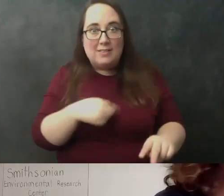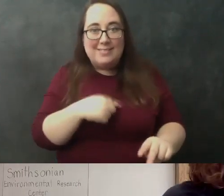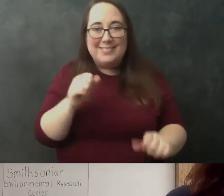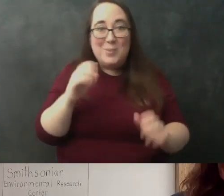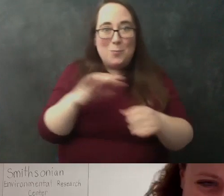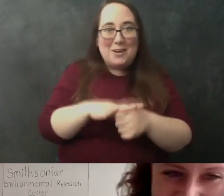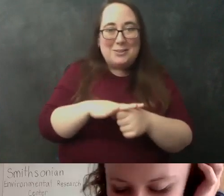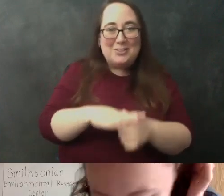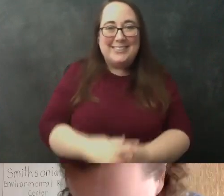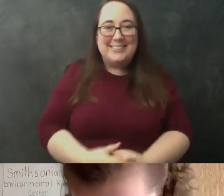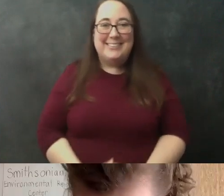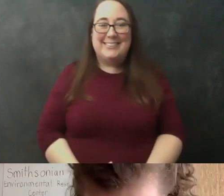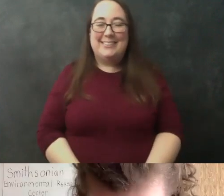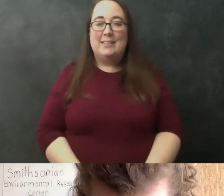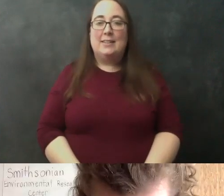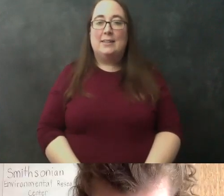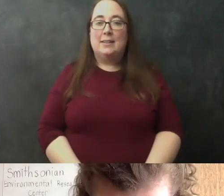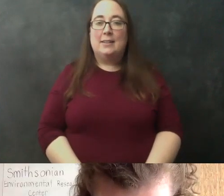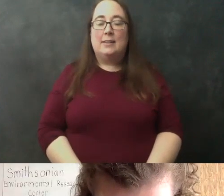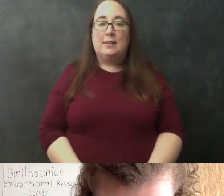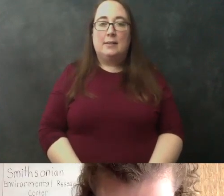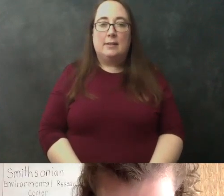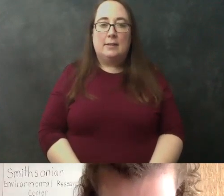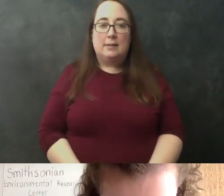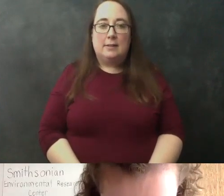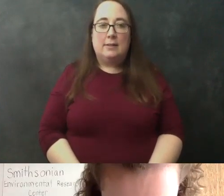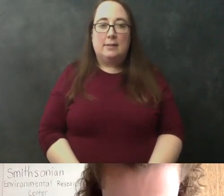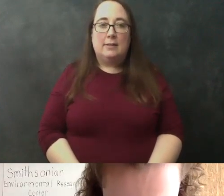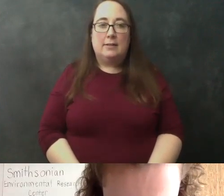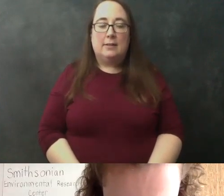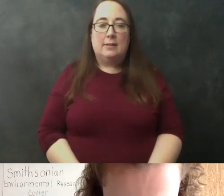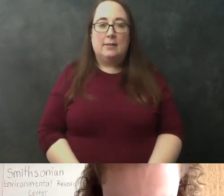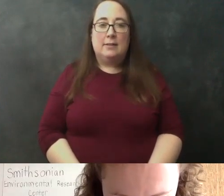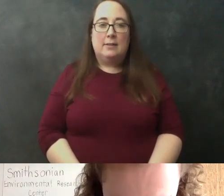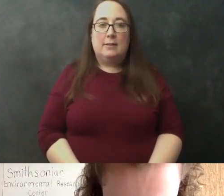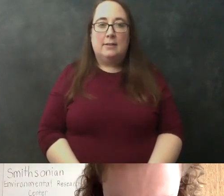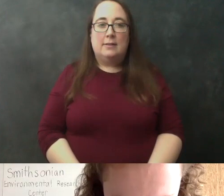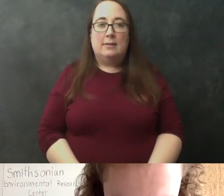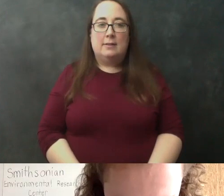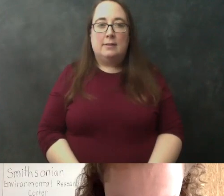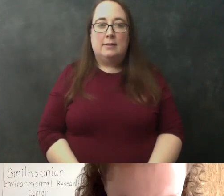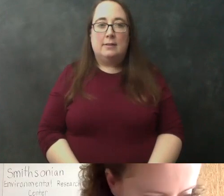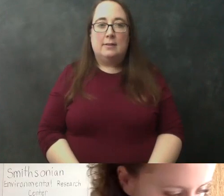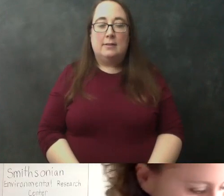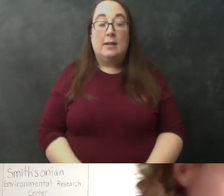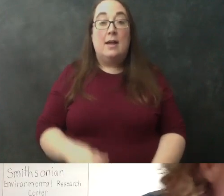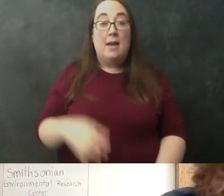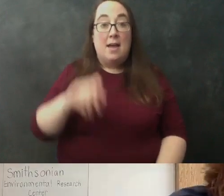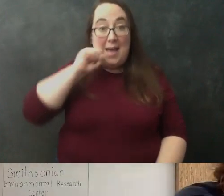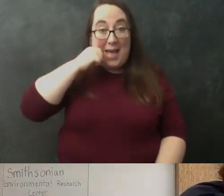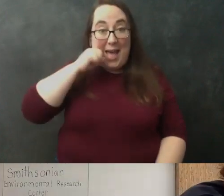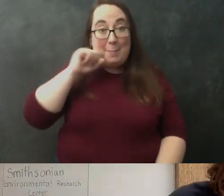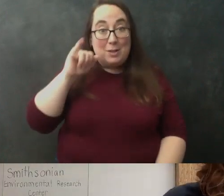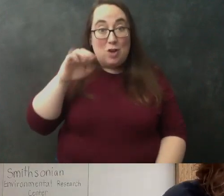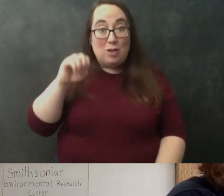right okay so the recipe says three scoops of applesauce so here we go